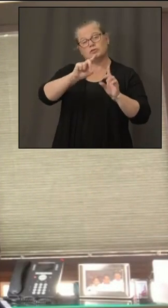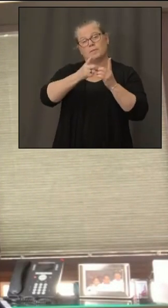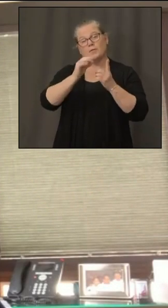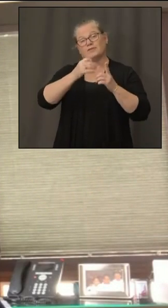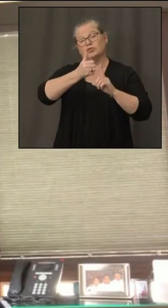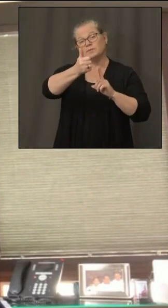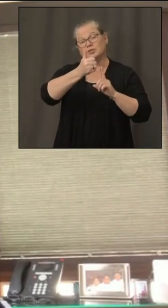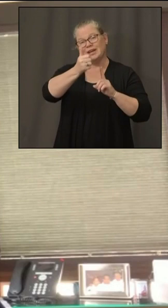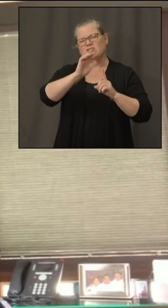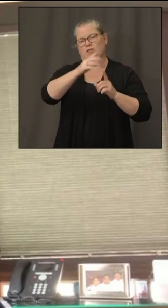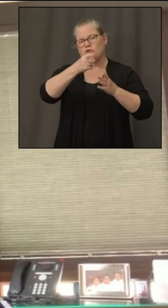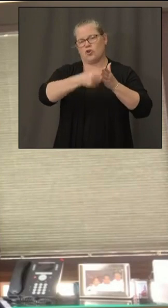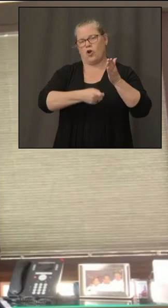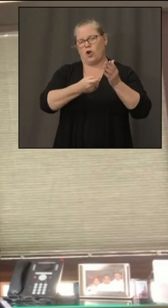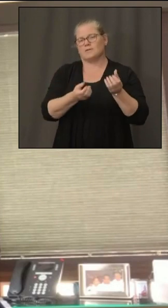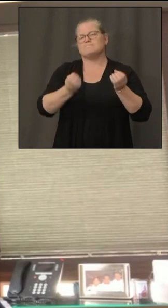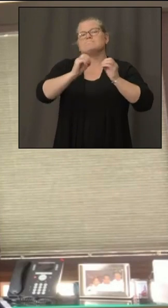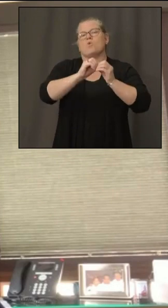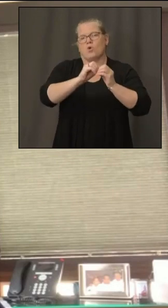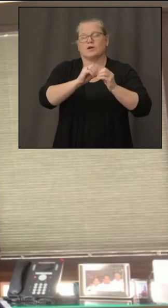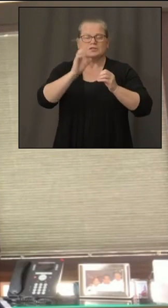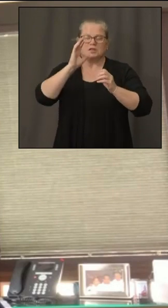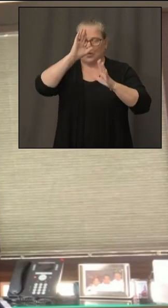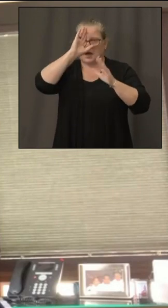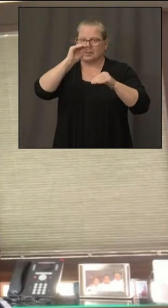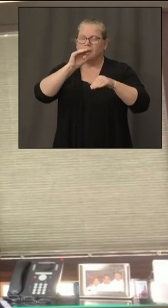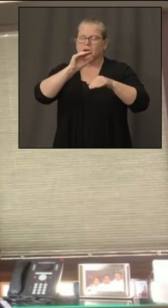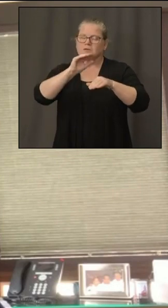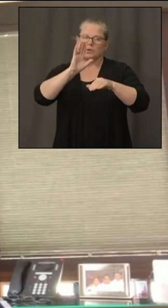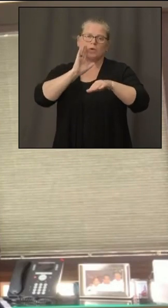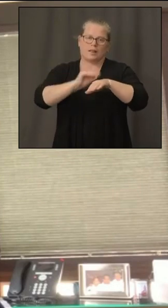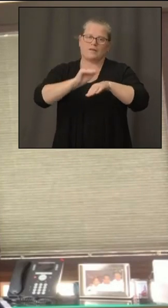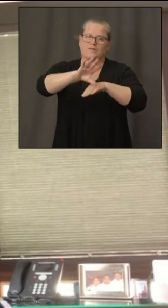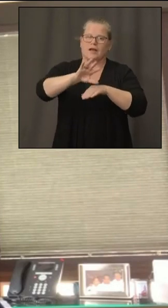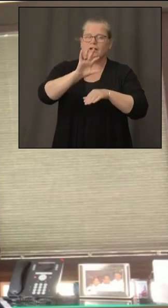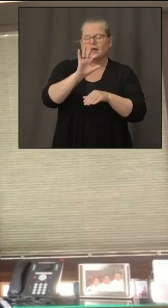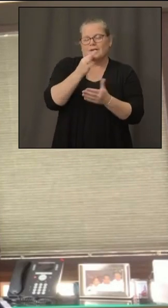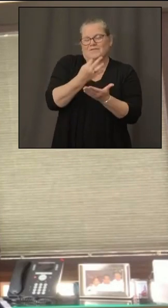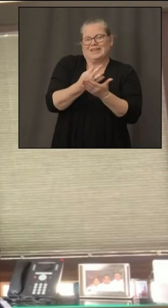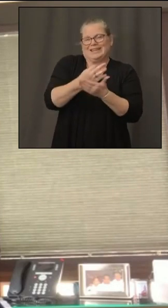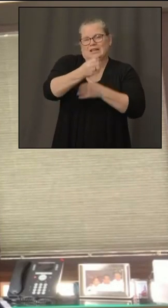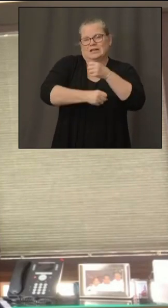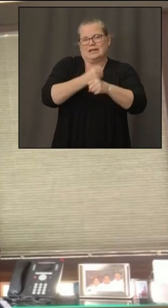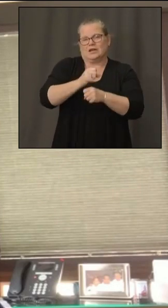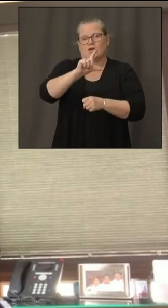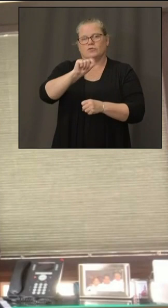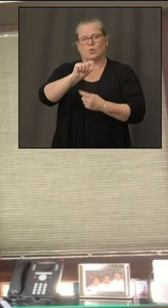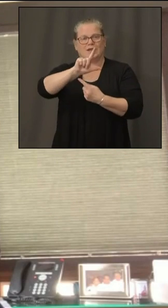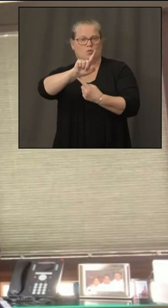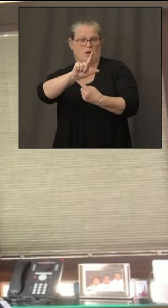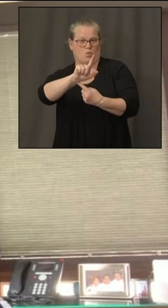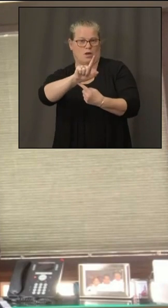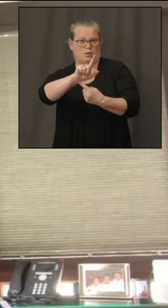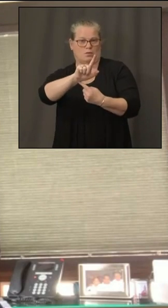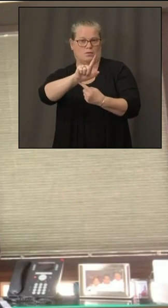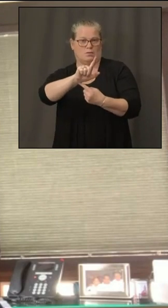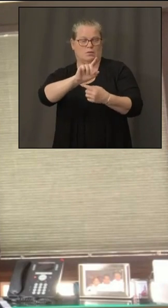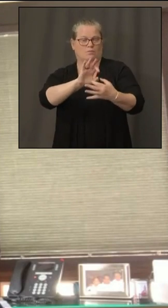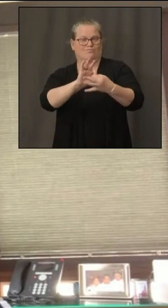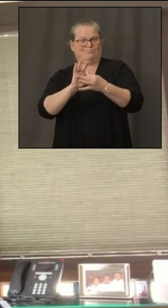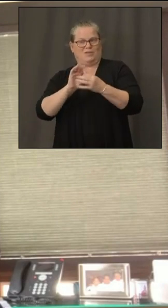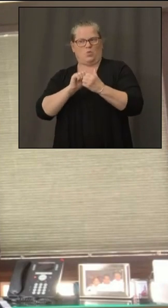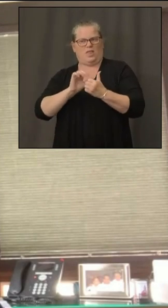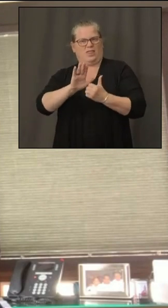would expect that perhaps in fiscal year 2021 we might have some additional expenses in the transportation fund associated um with their